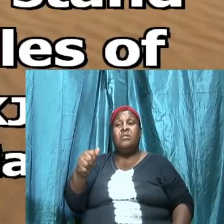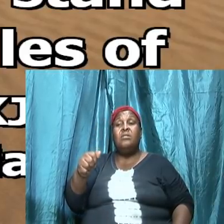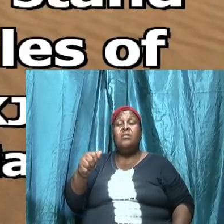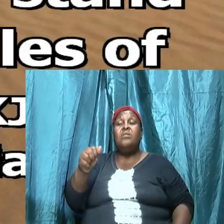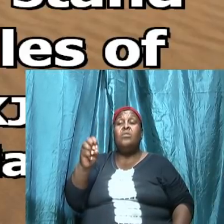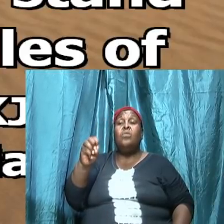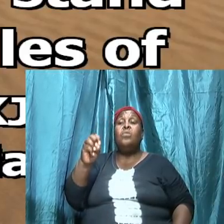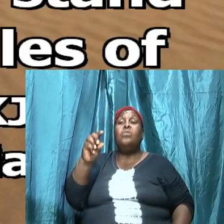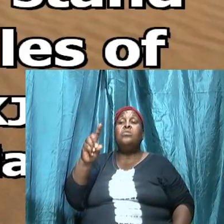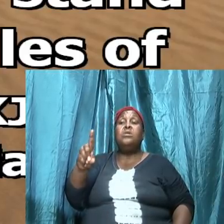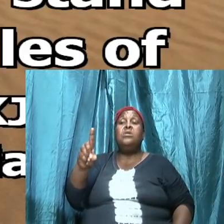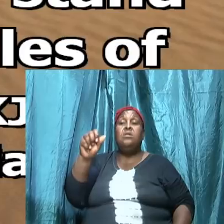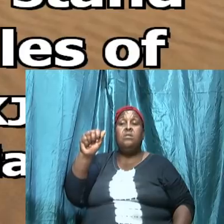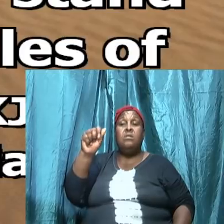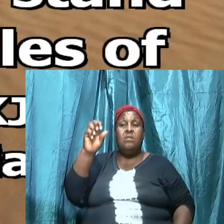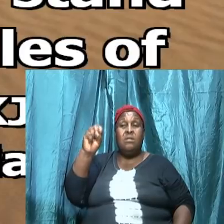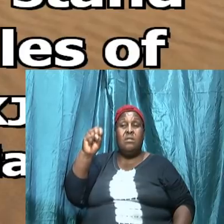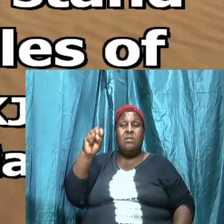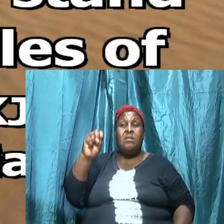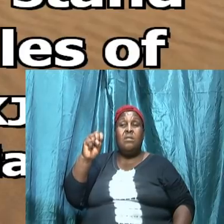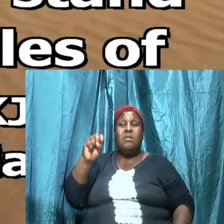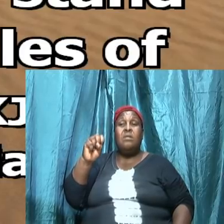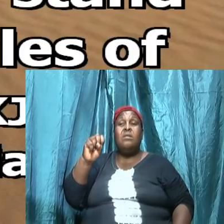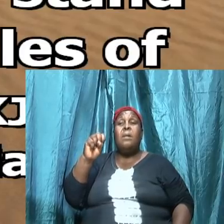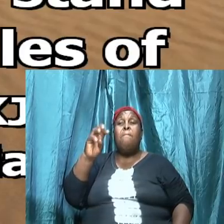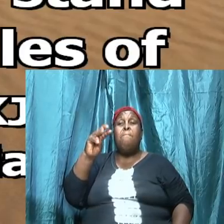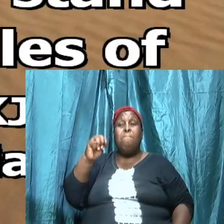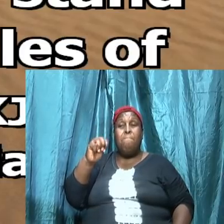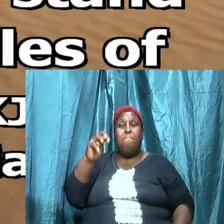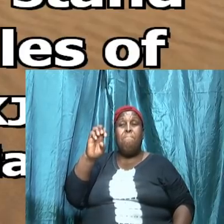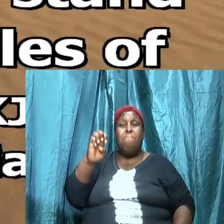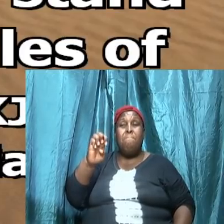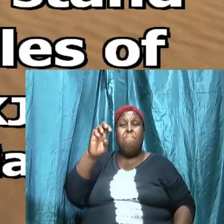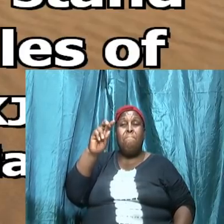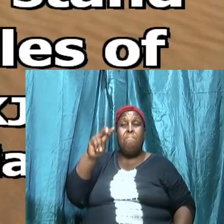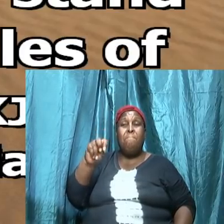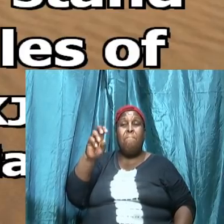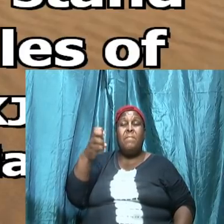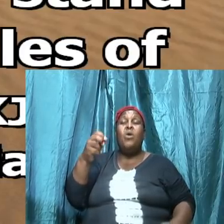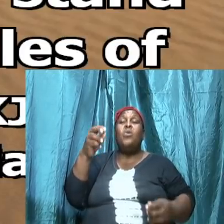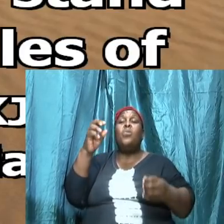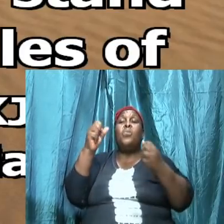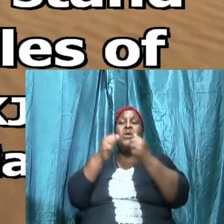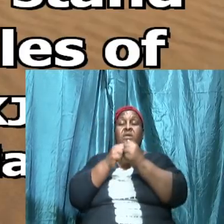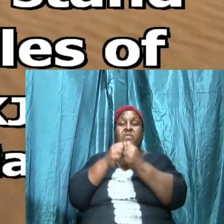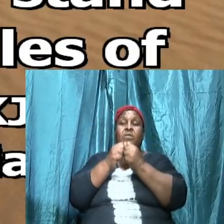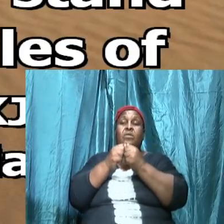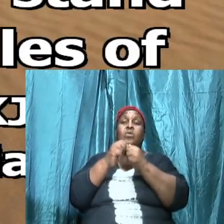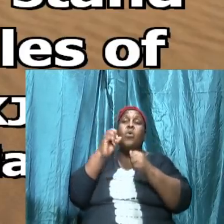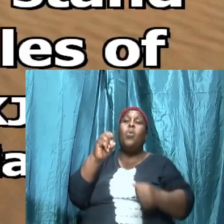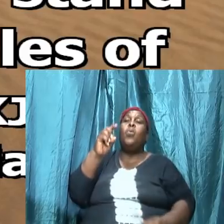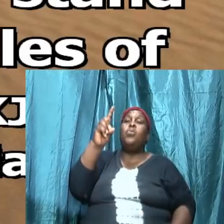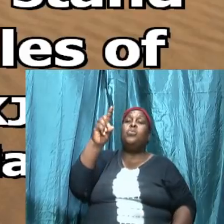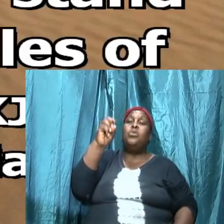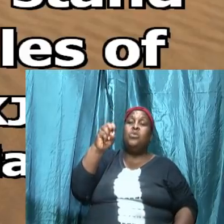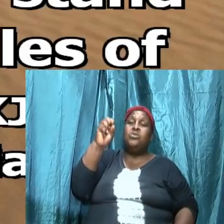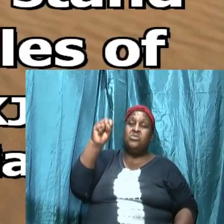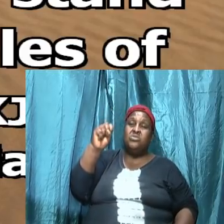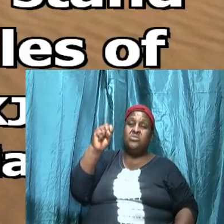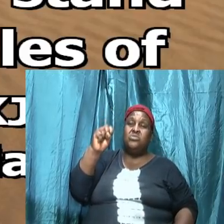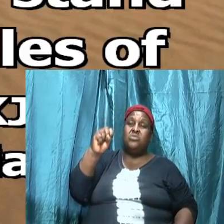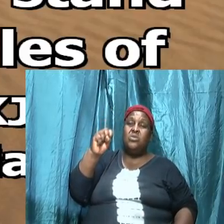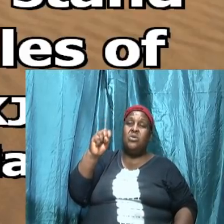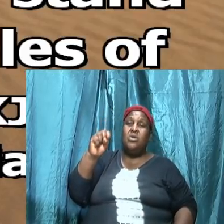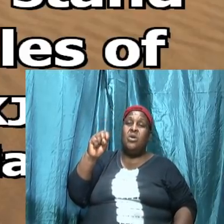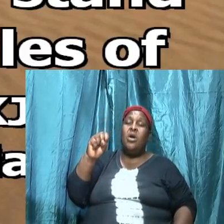s meta simply means with and odos simply means a